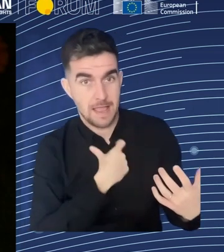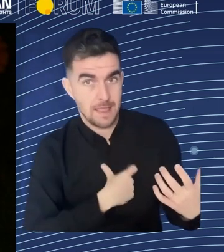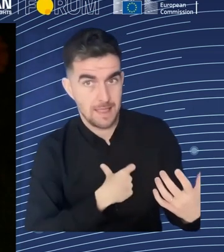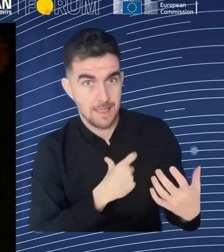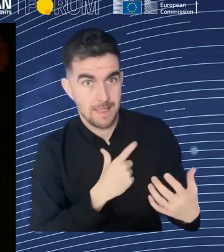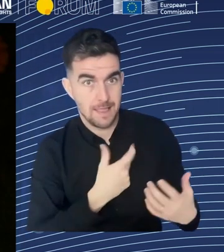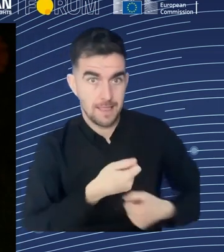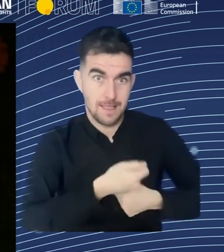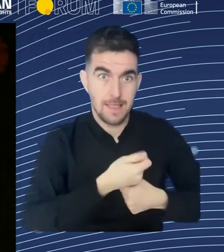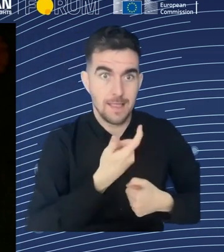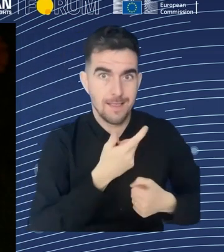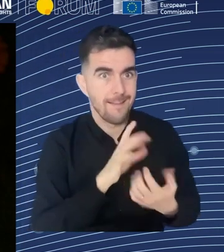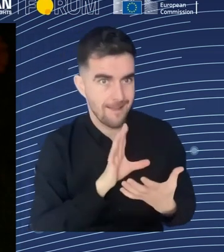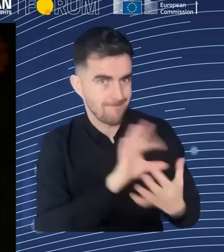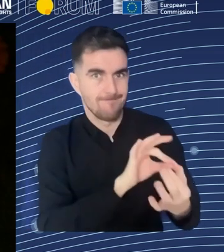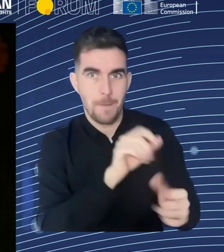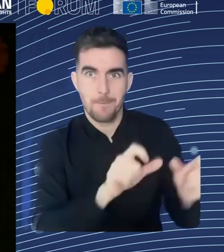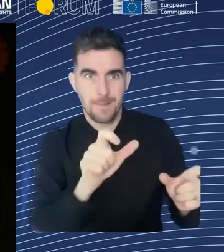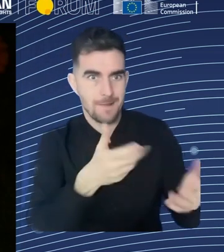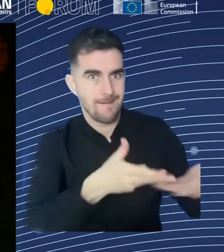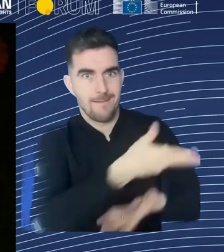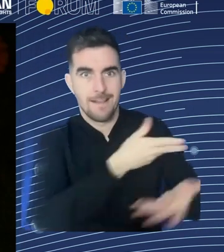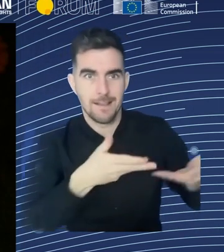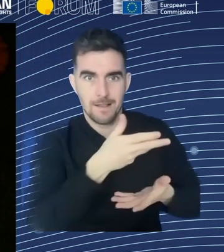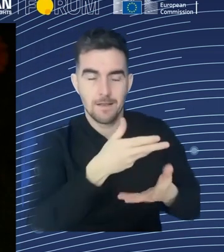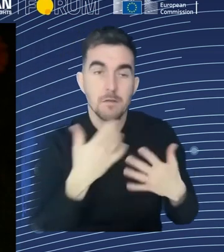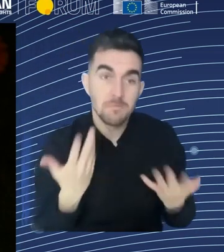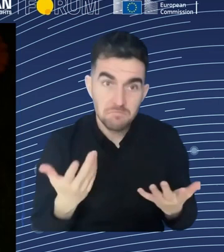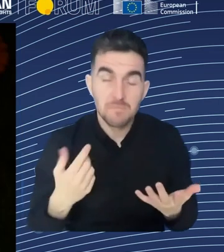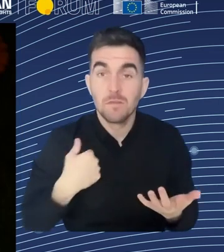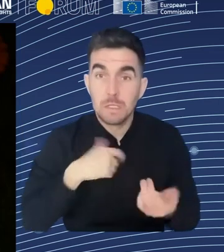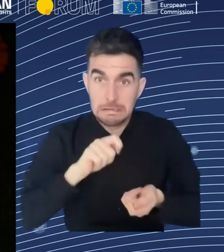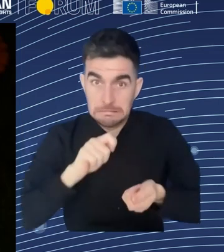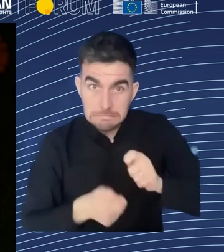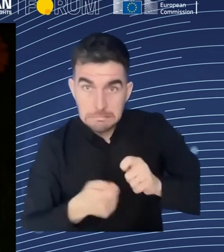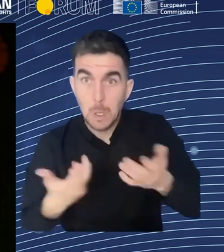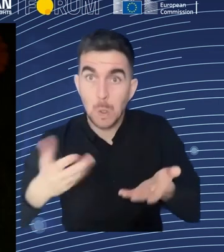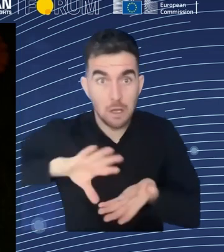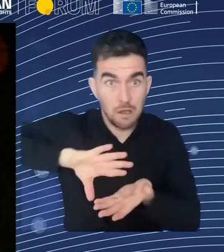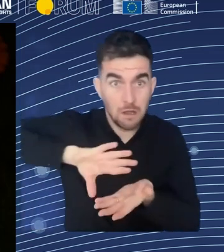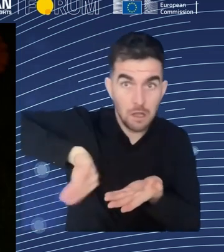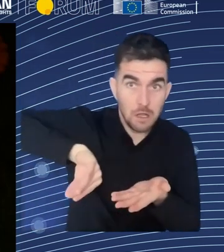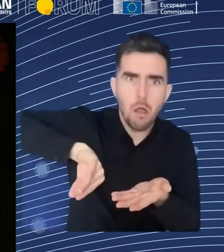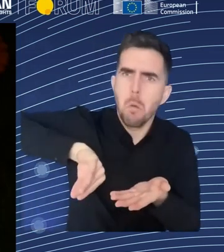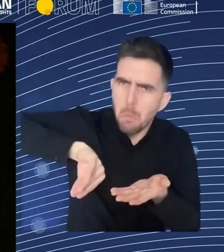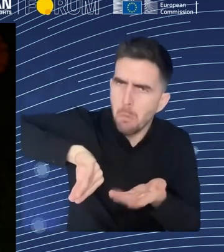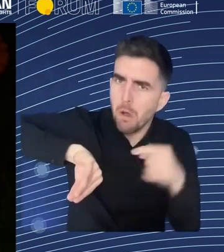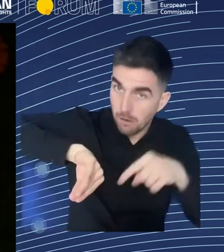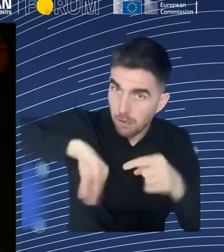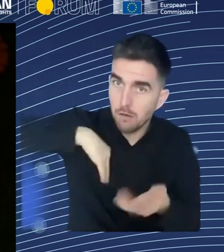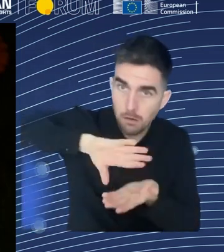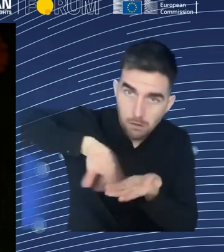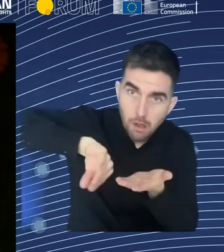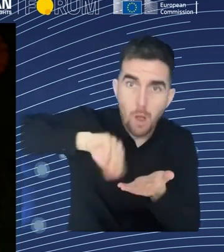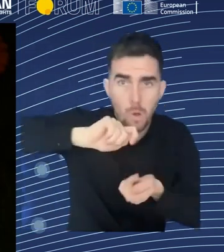at the beginning, so there is not, there are more questions that are not answered. There are some predictions considering about AI we can do as an academic prediction